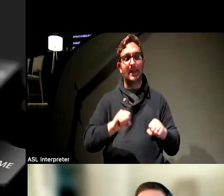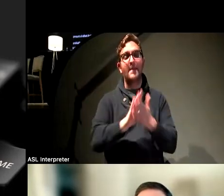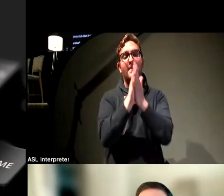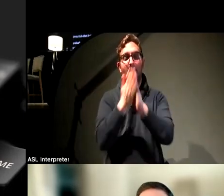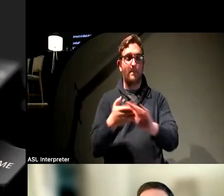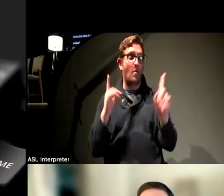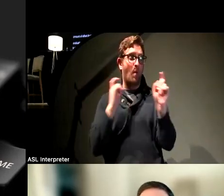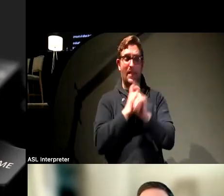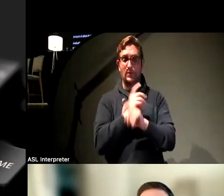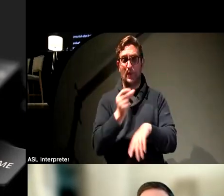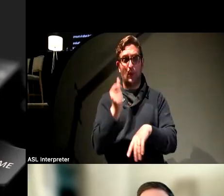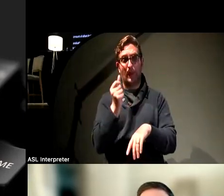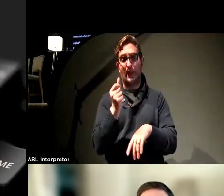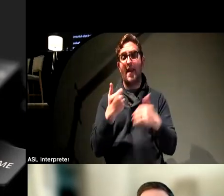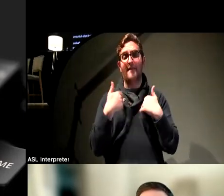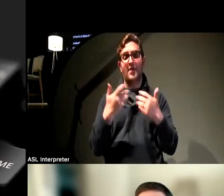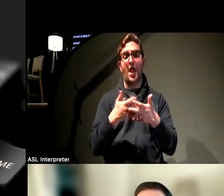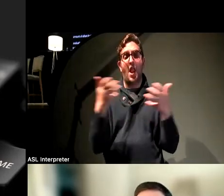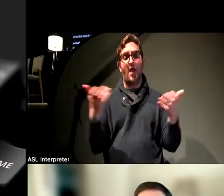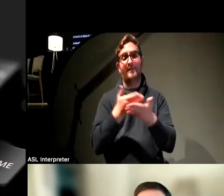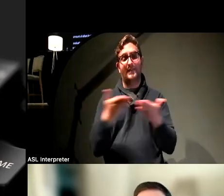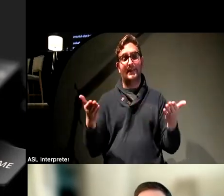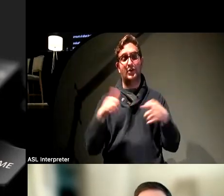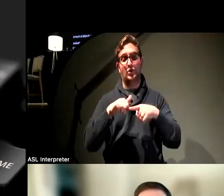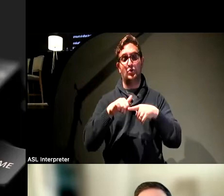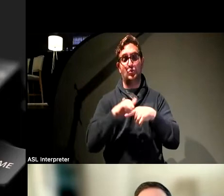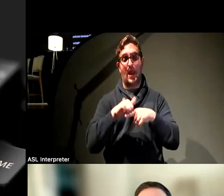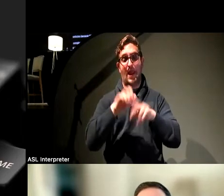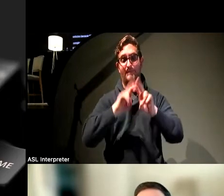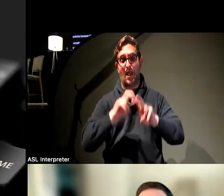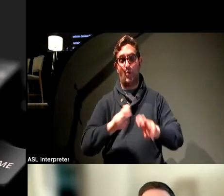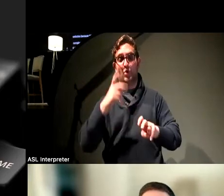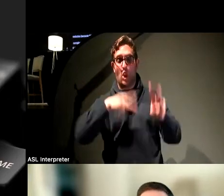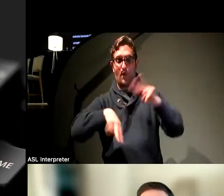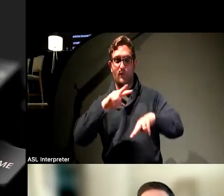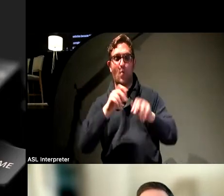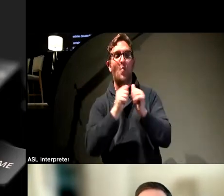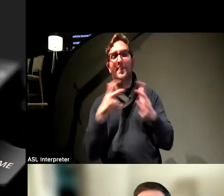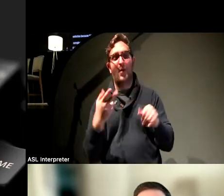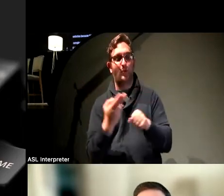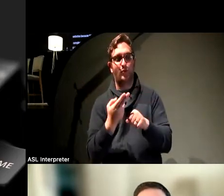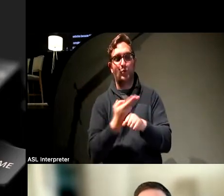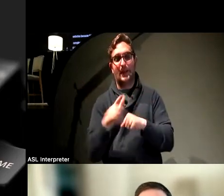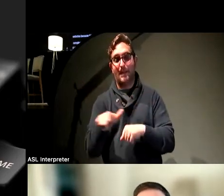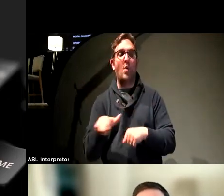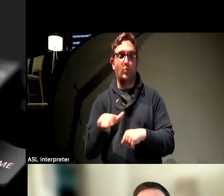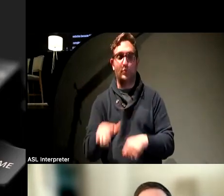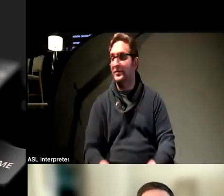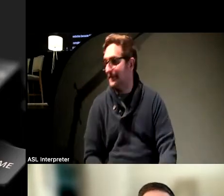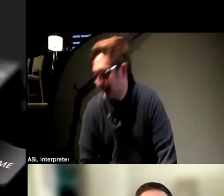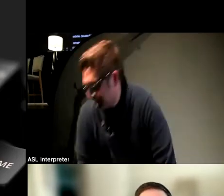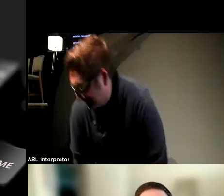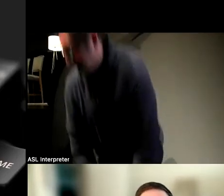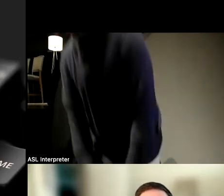quickly. And there are a lot of things that a trained evaluator needs to look for without ever using a mouse, just driving the experience